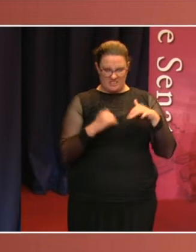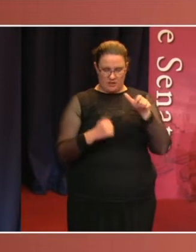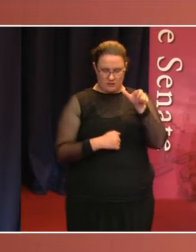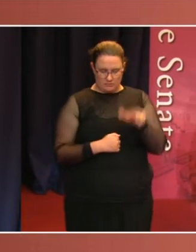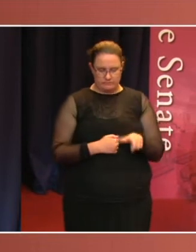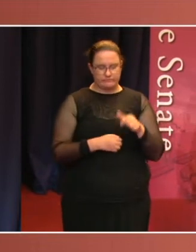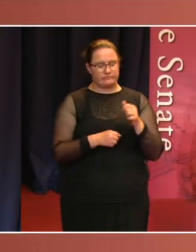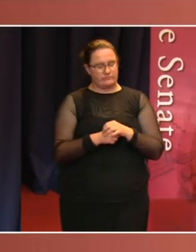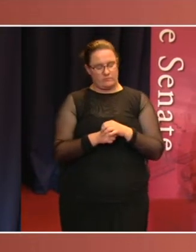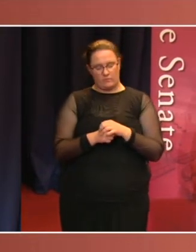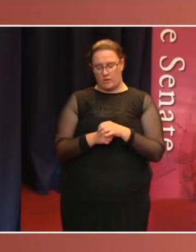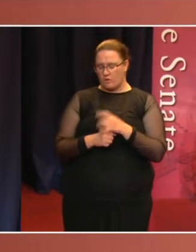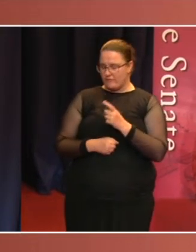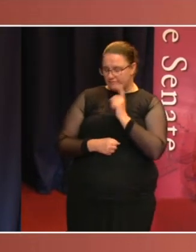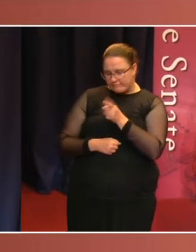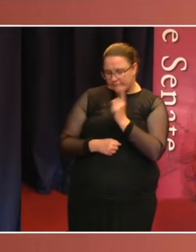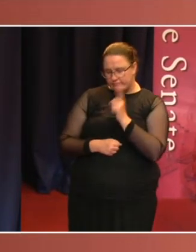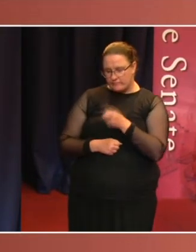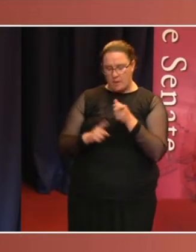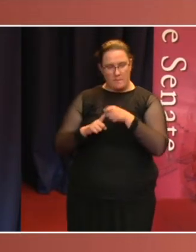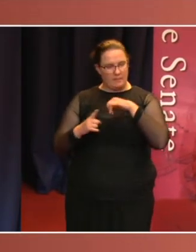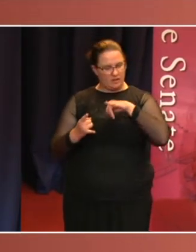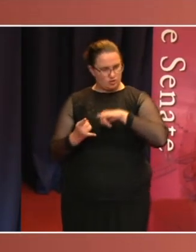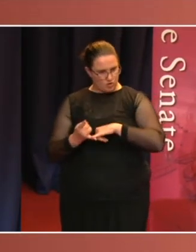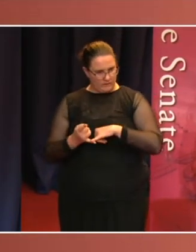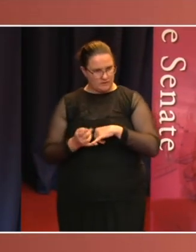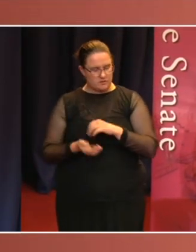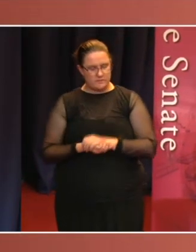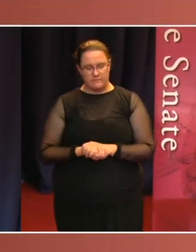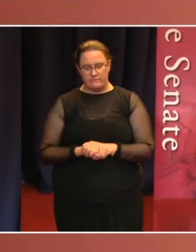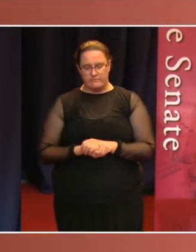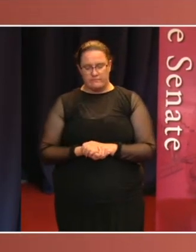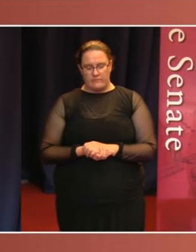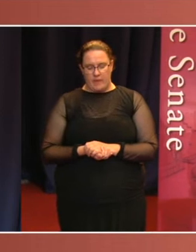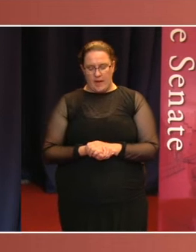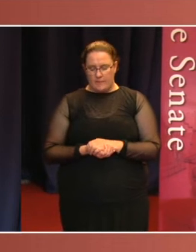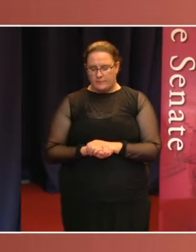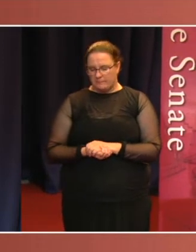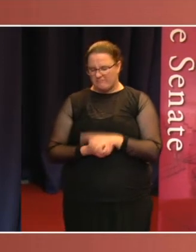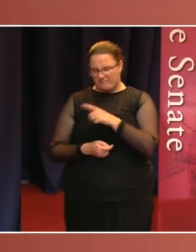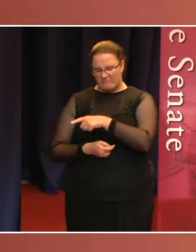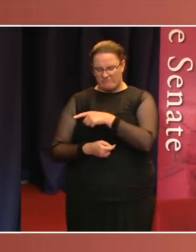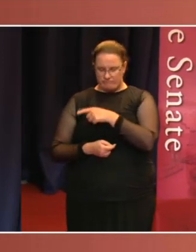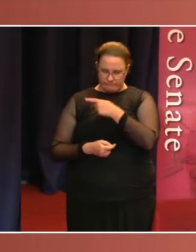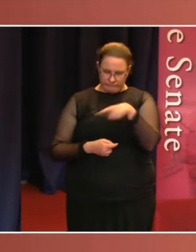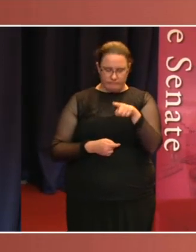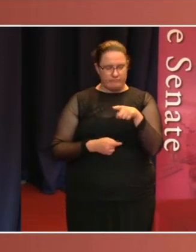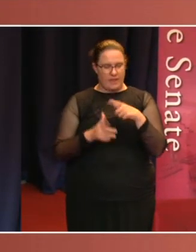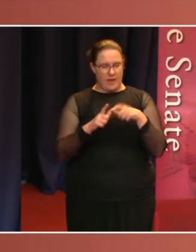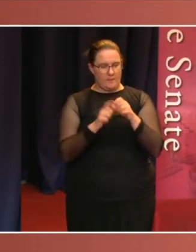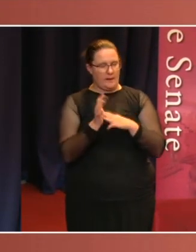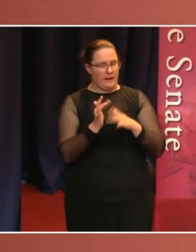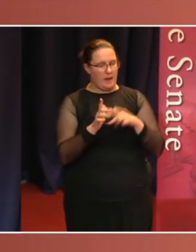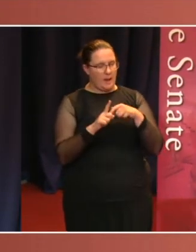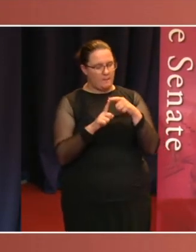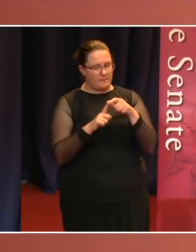findings of the Administrative Appeals Tribunal. Andrew Podger, a retired senior public servant and former